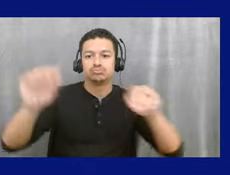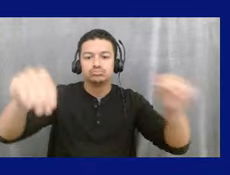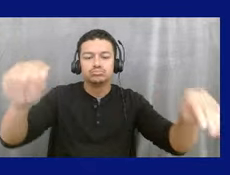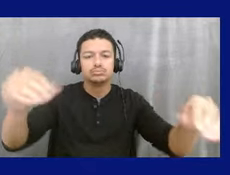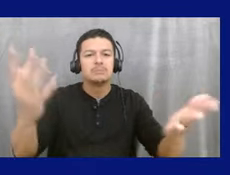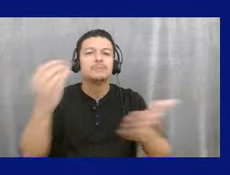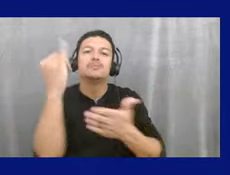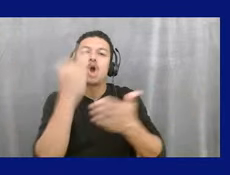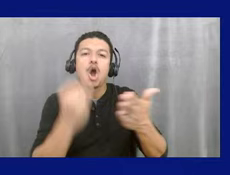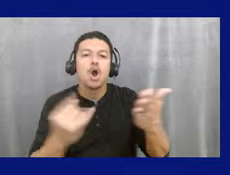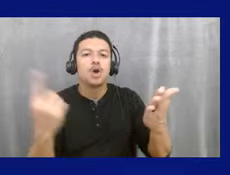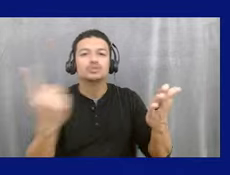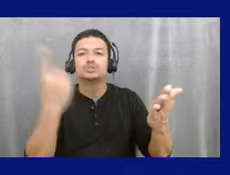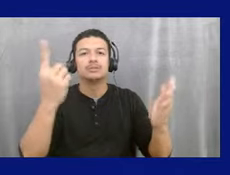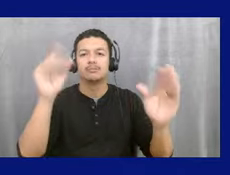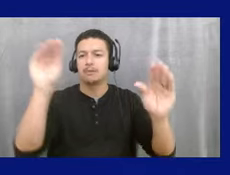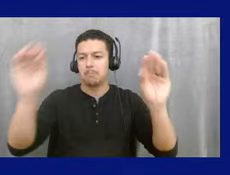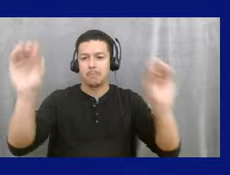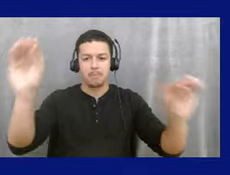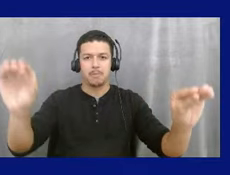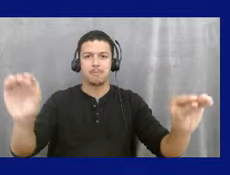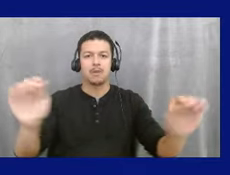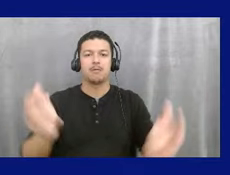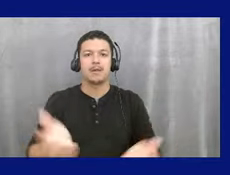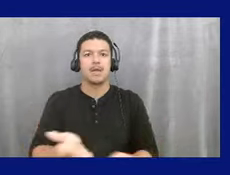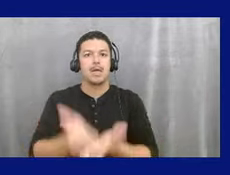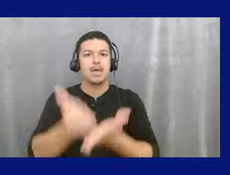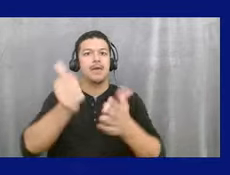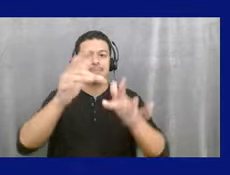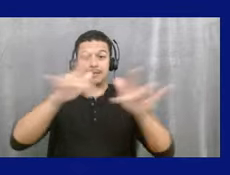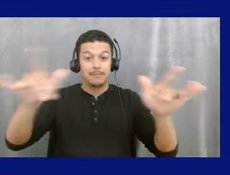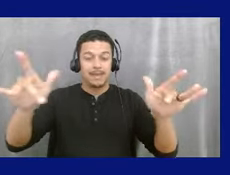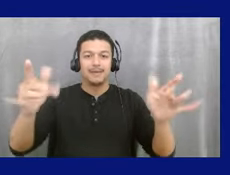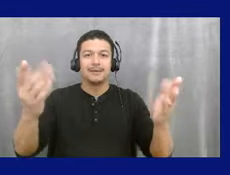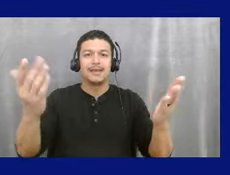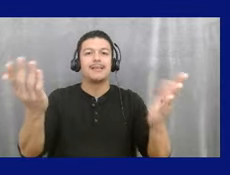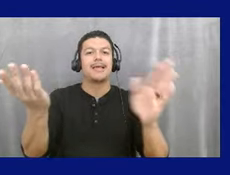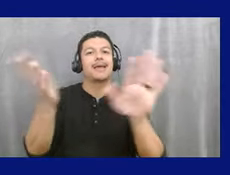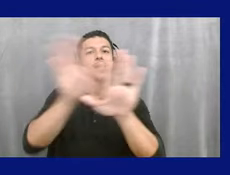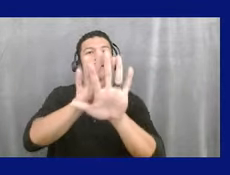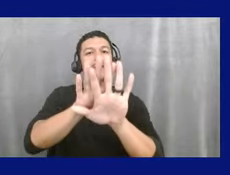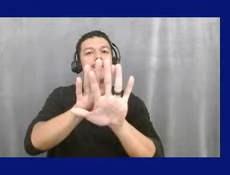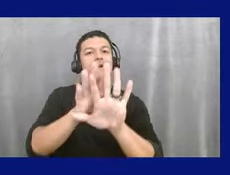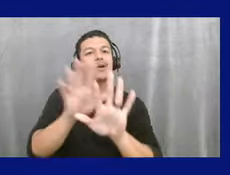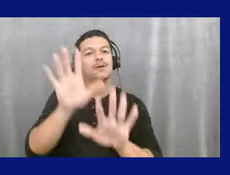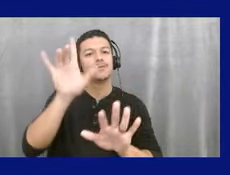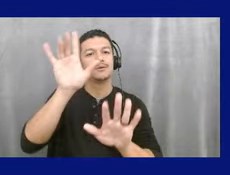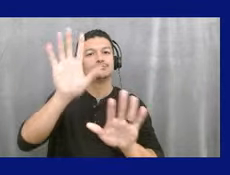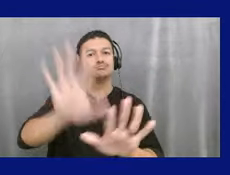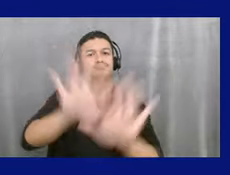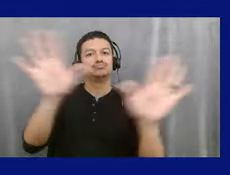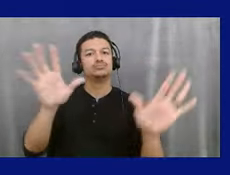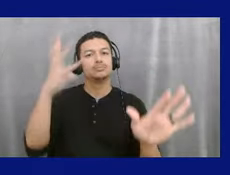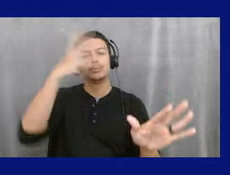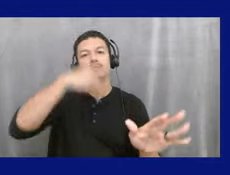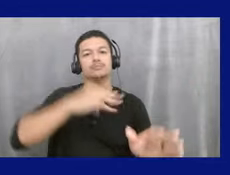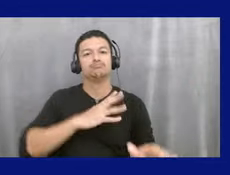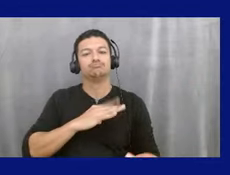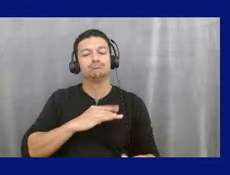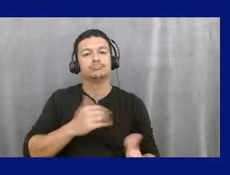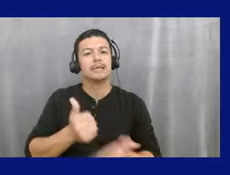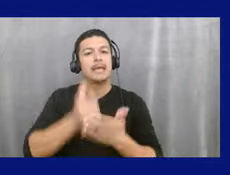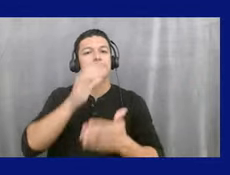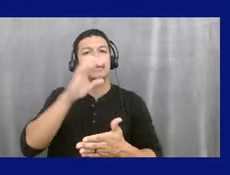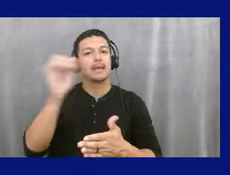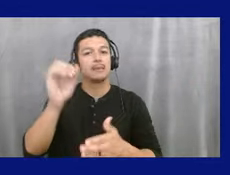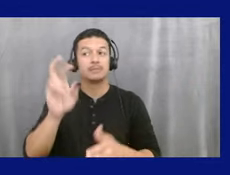and artwork, um, in front of those vacant storefronts. So they're covered up. So it really helps the, the companies to the, um, to the right and left of them.